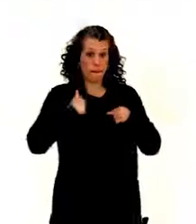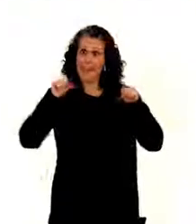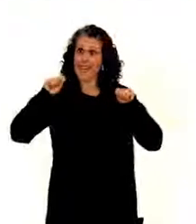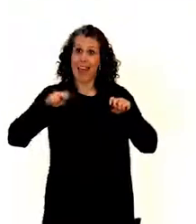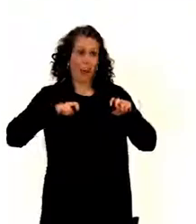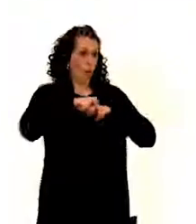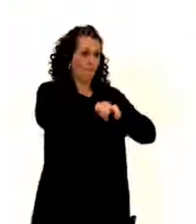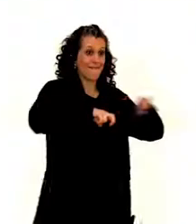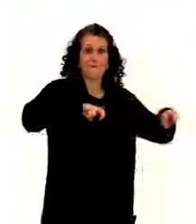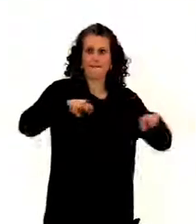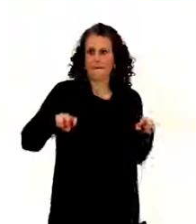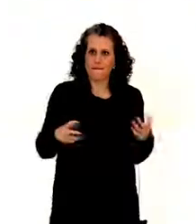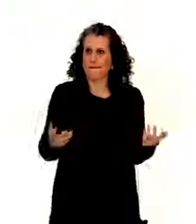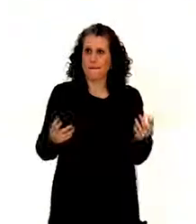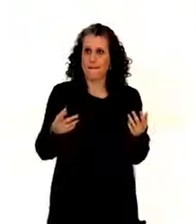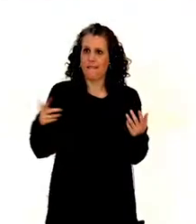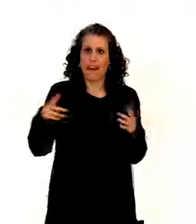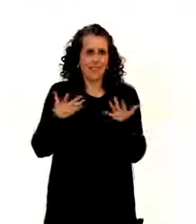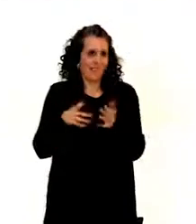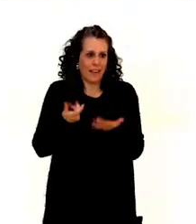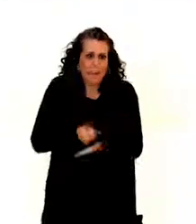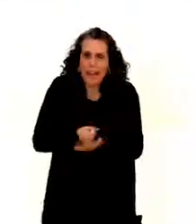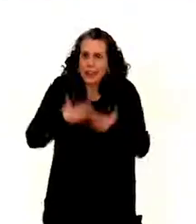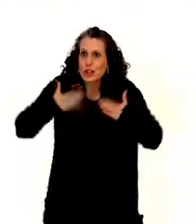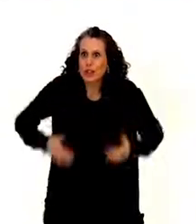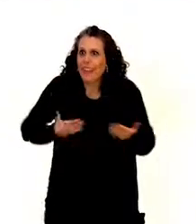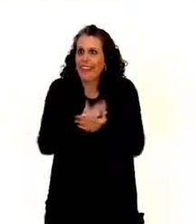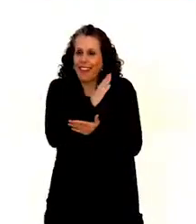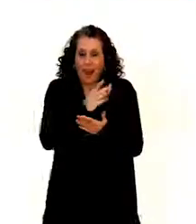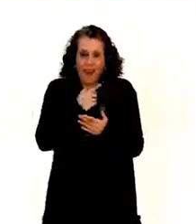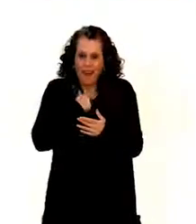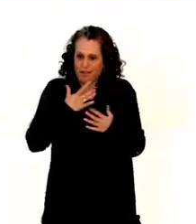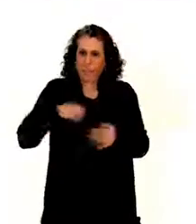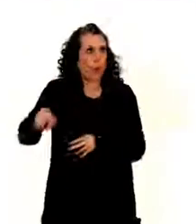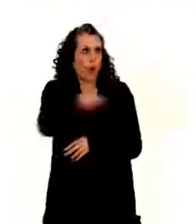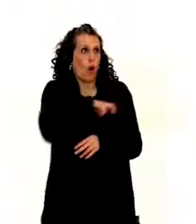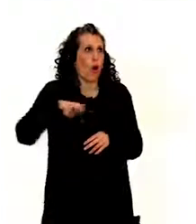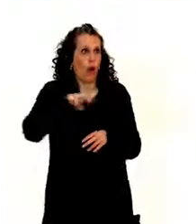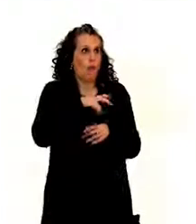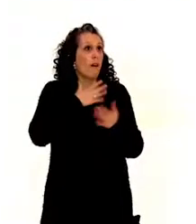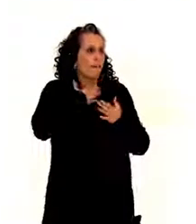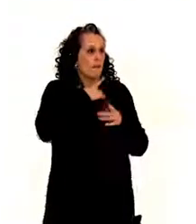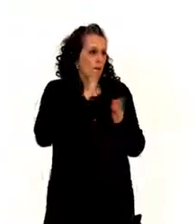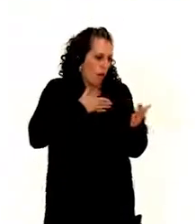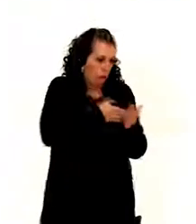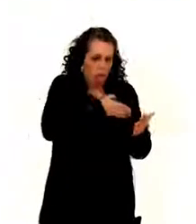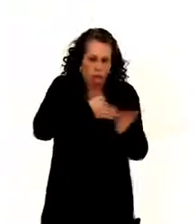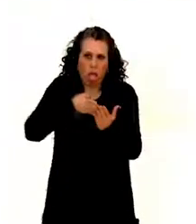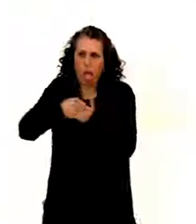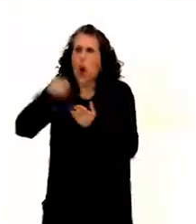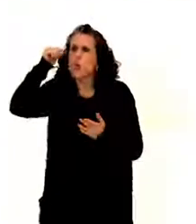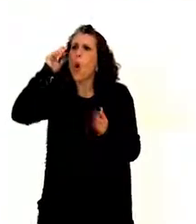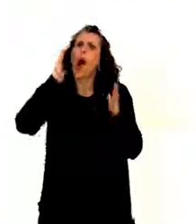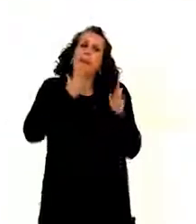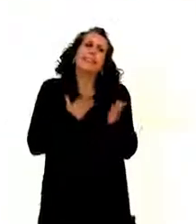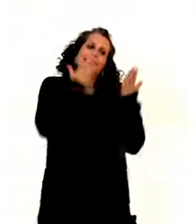which is one of the basic human rights is restricted. But we are aware that it cannot be, not all the barriers can be removed overnight. It takes